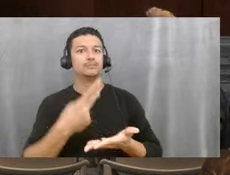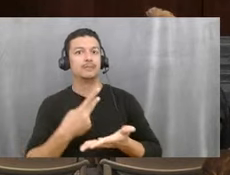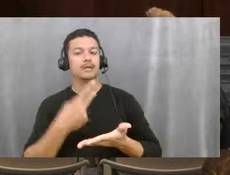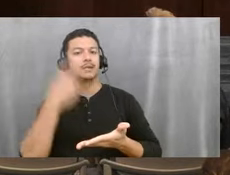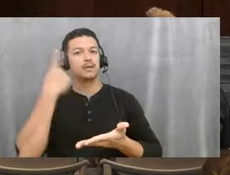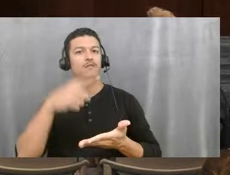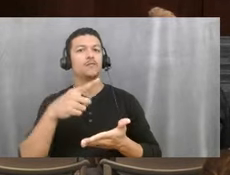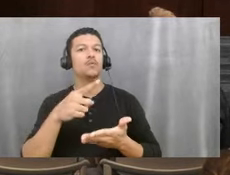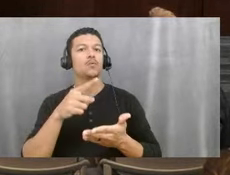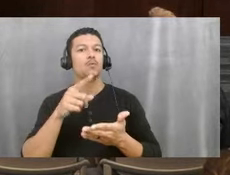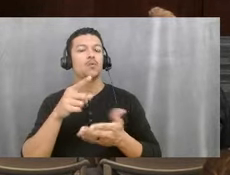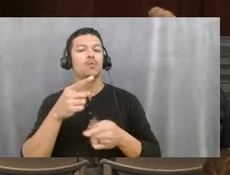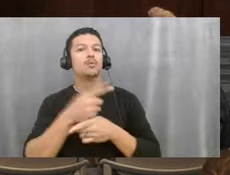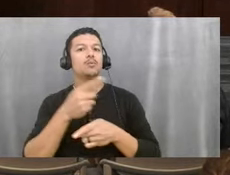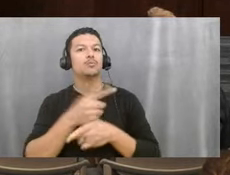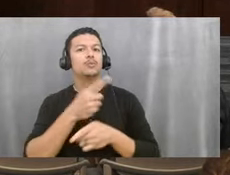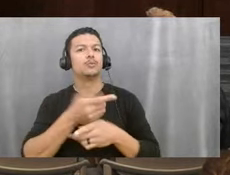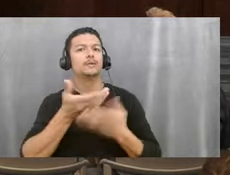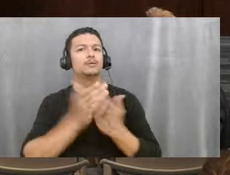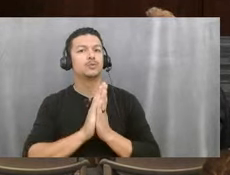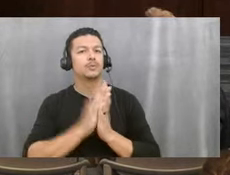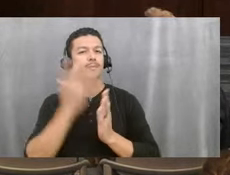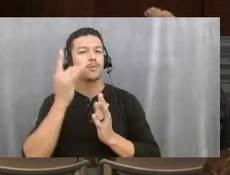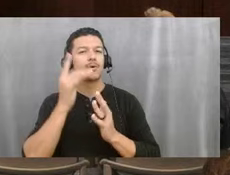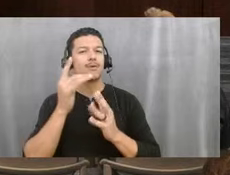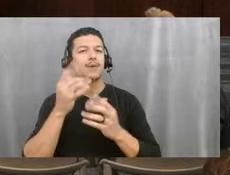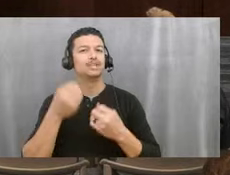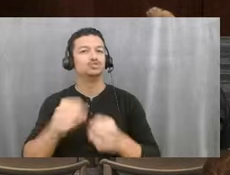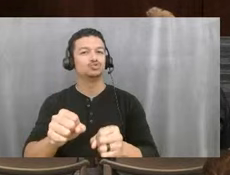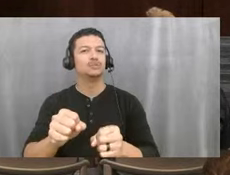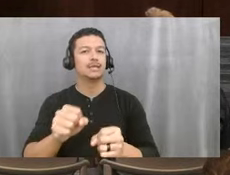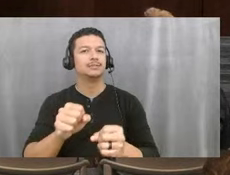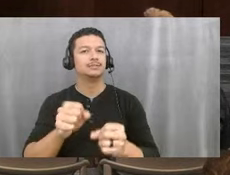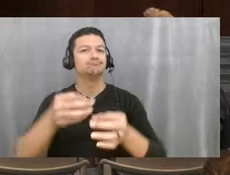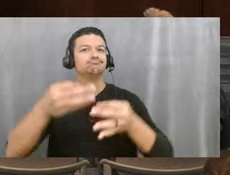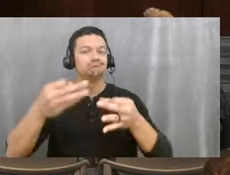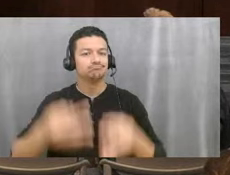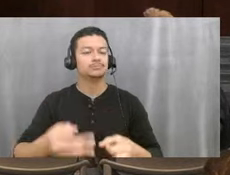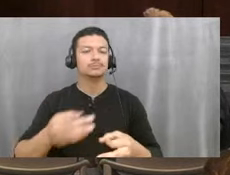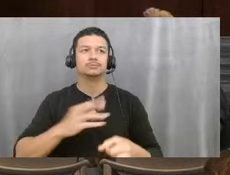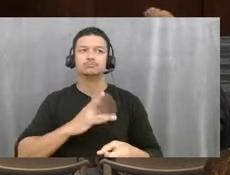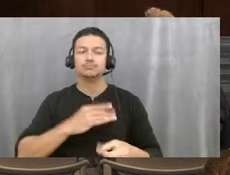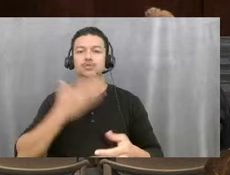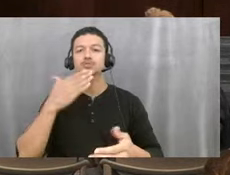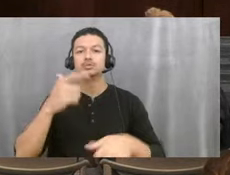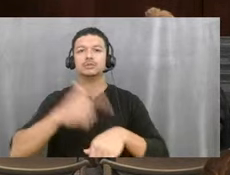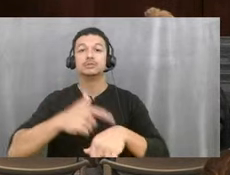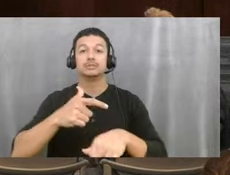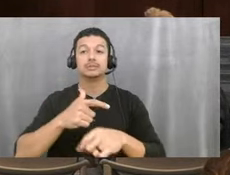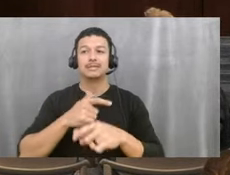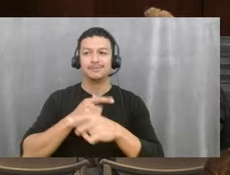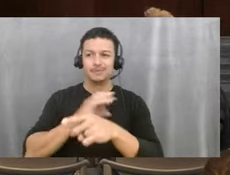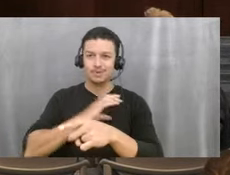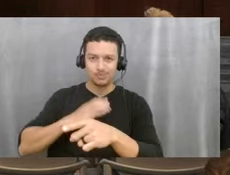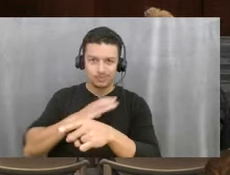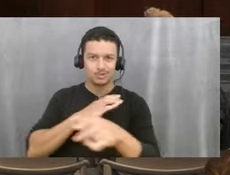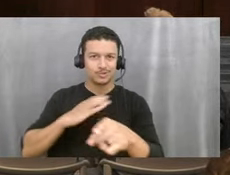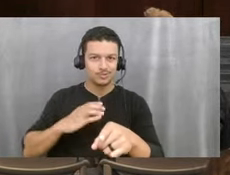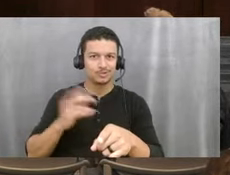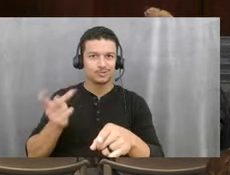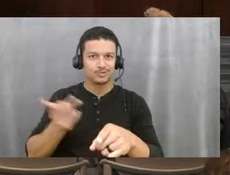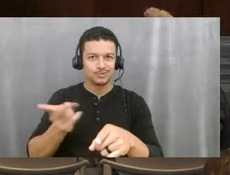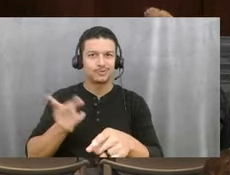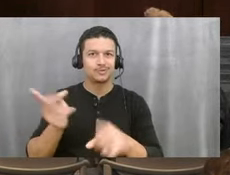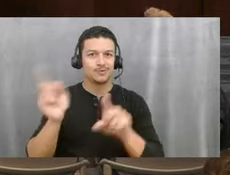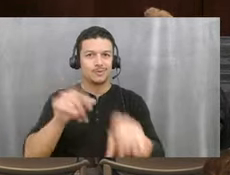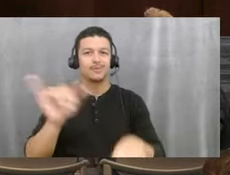from the strategy we took. Had a great time. I know Commissioner Cruz, Commissioner Kelly, you guys were there. And it was very, very cool to see how